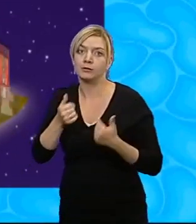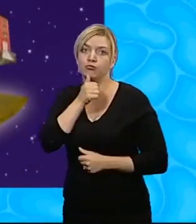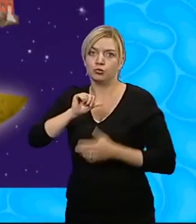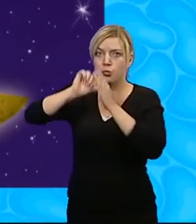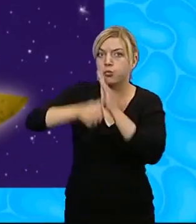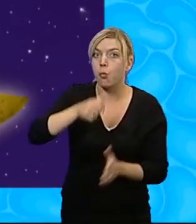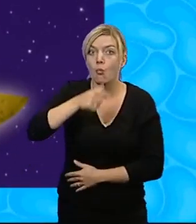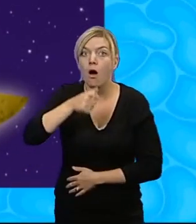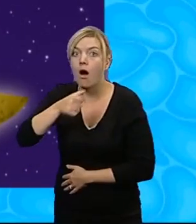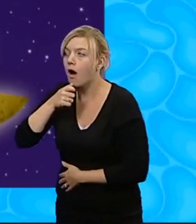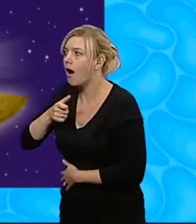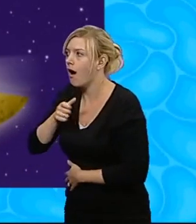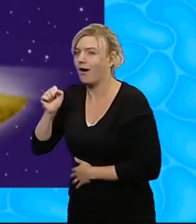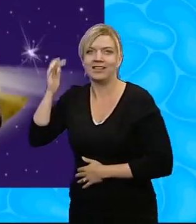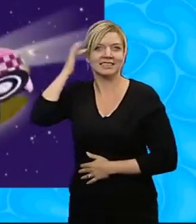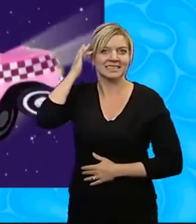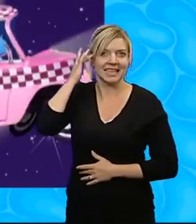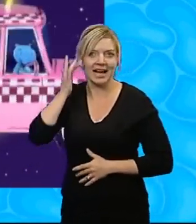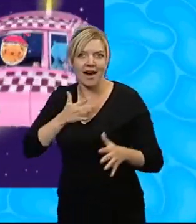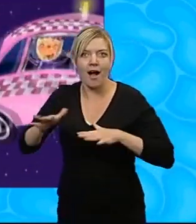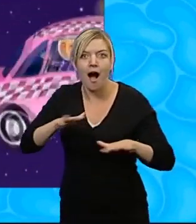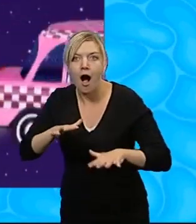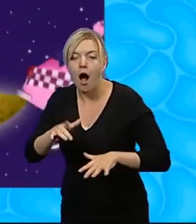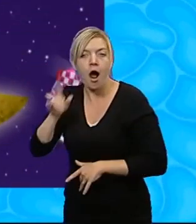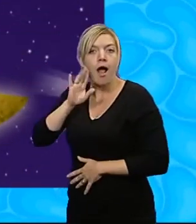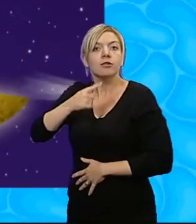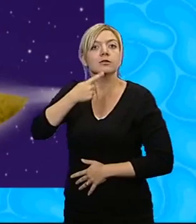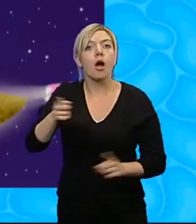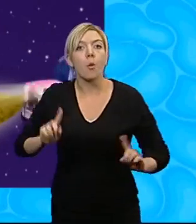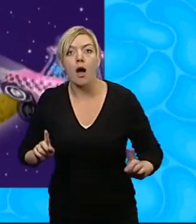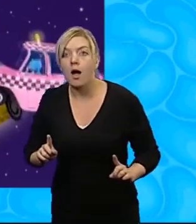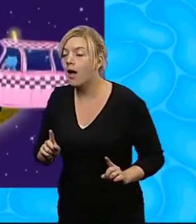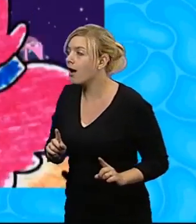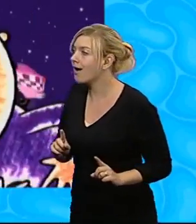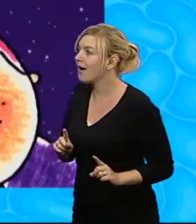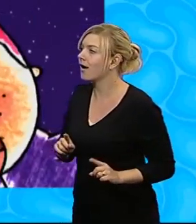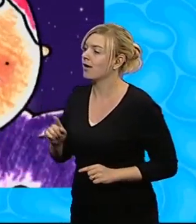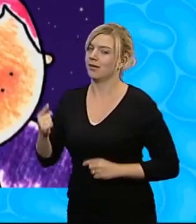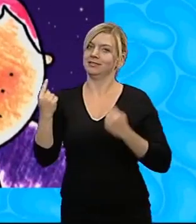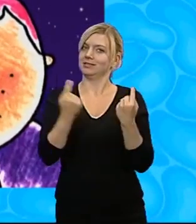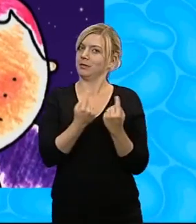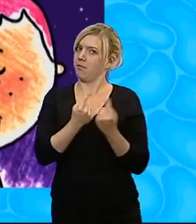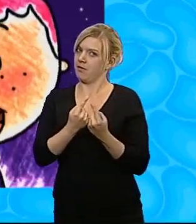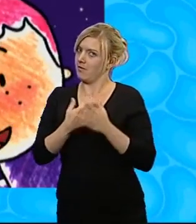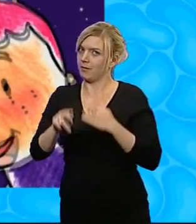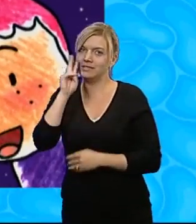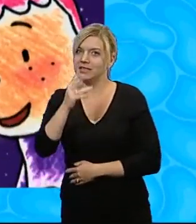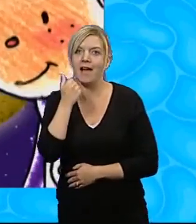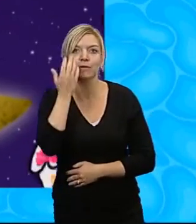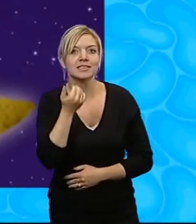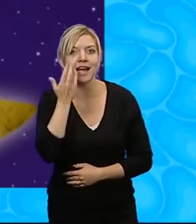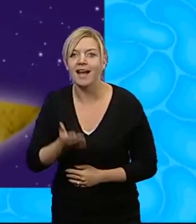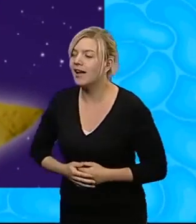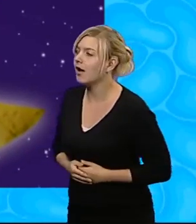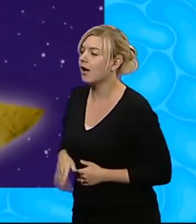too She's always acting silly and you'll often hear her say Now that's something you don't see every day